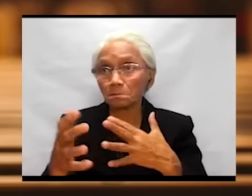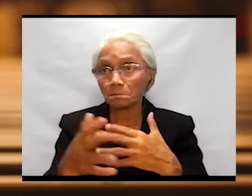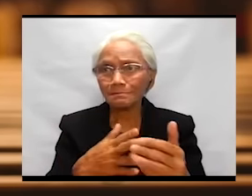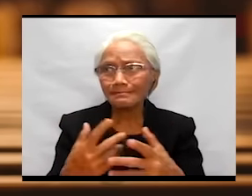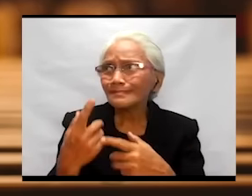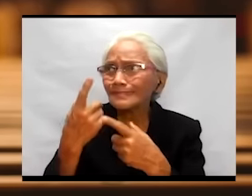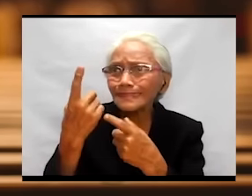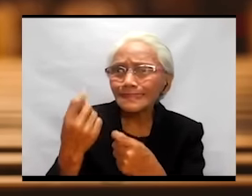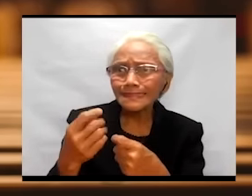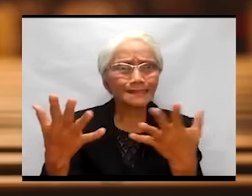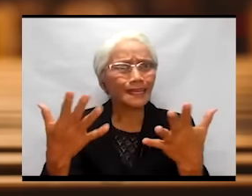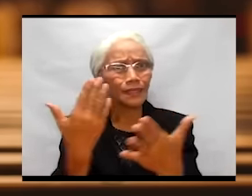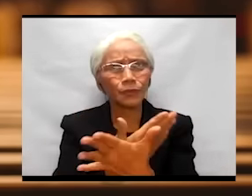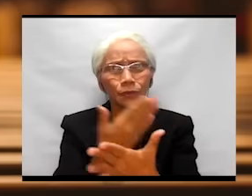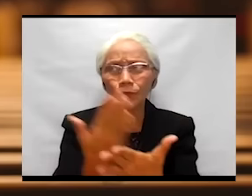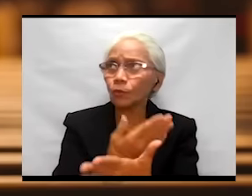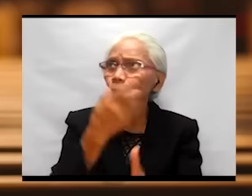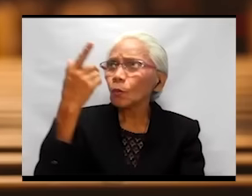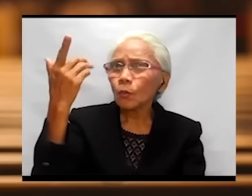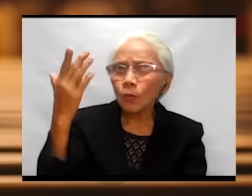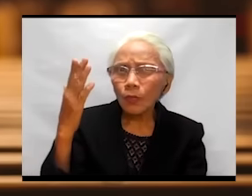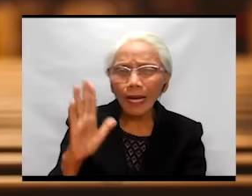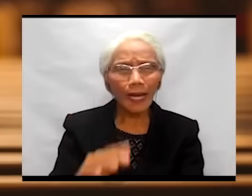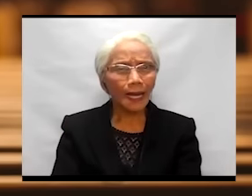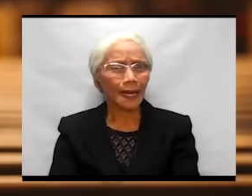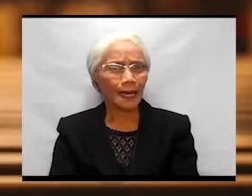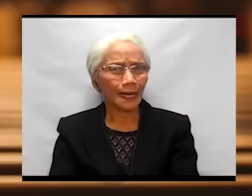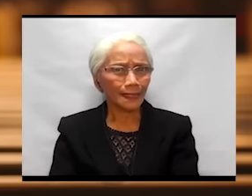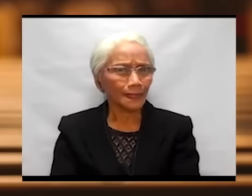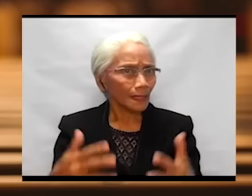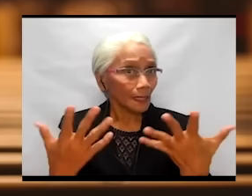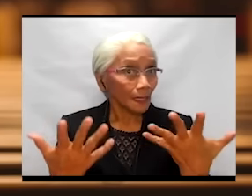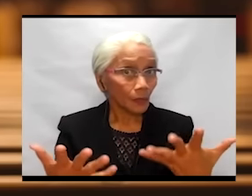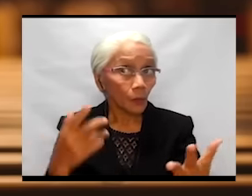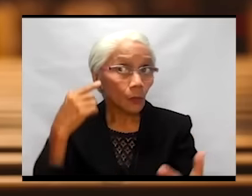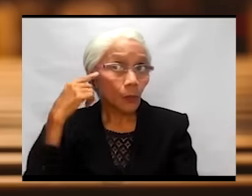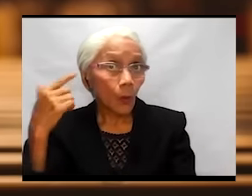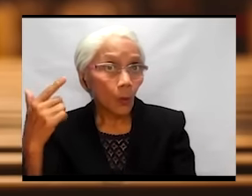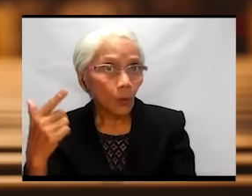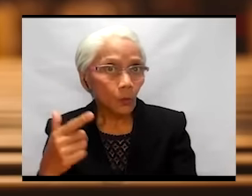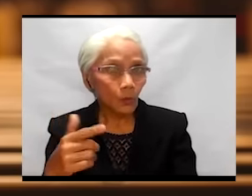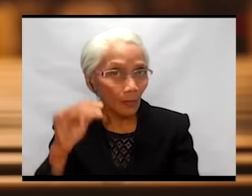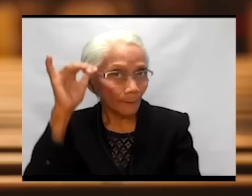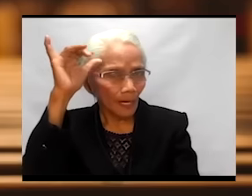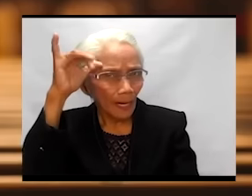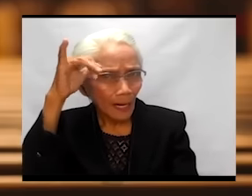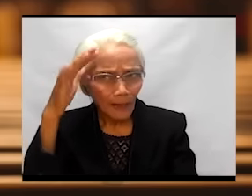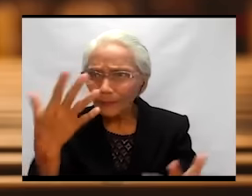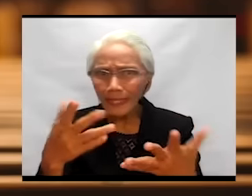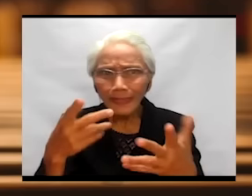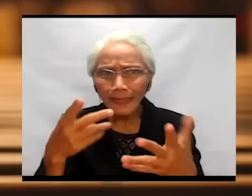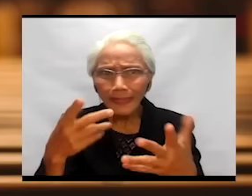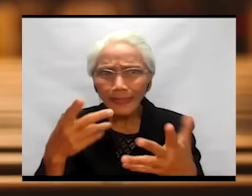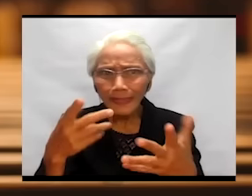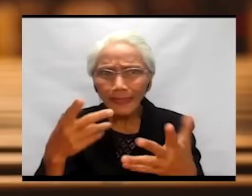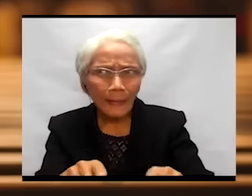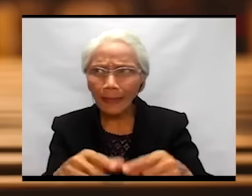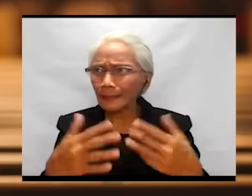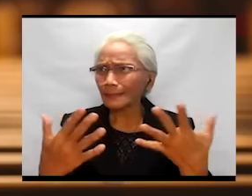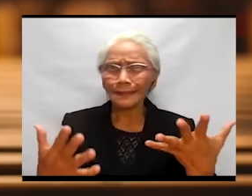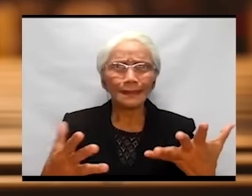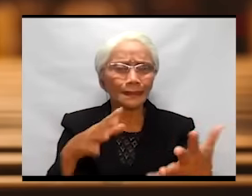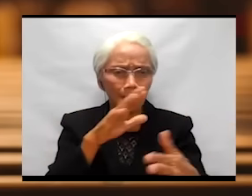crafted a new God, the molten calf. So that happened in the desert. The